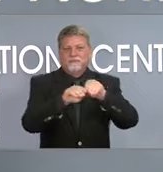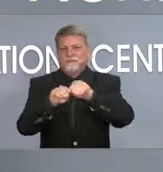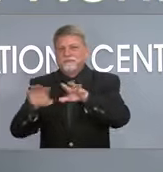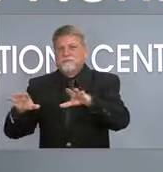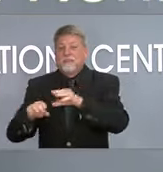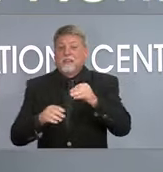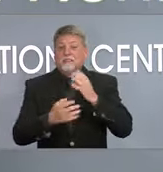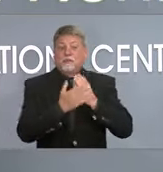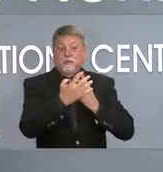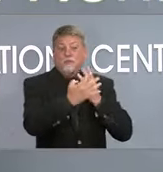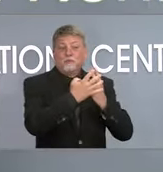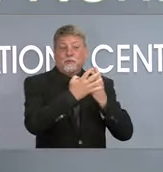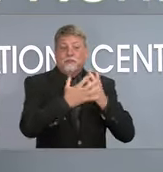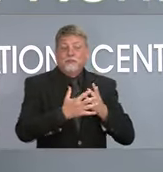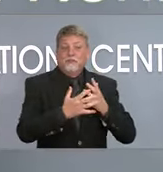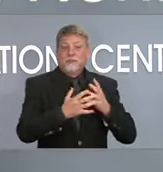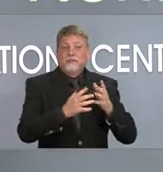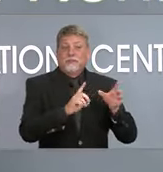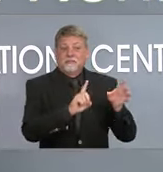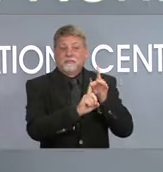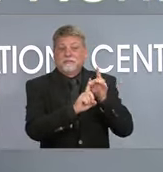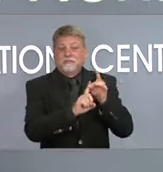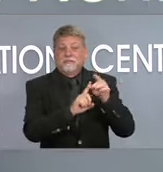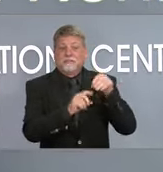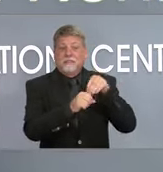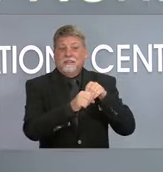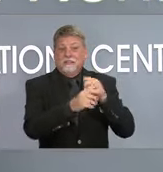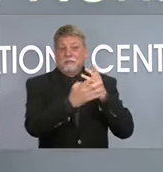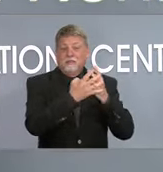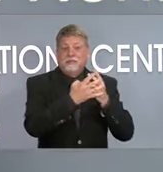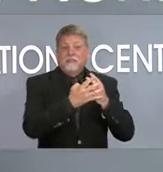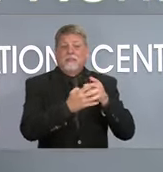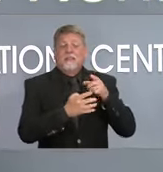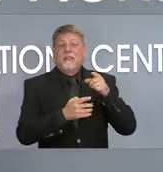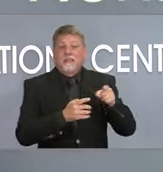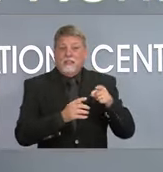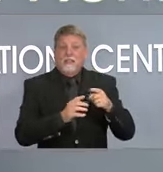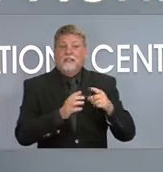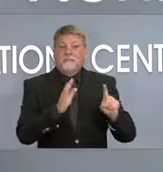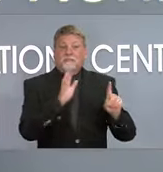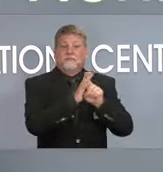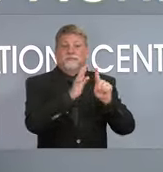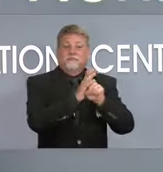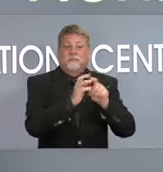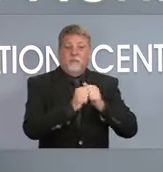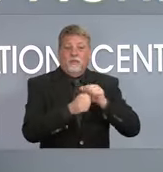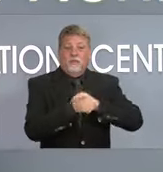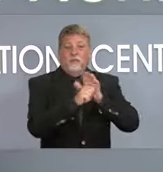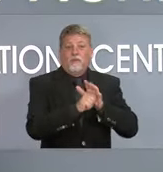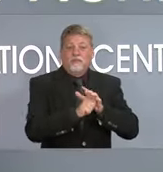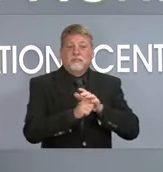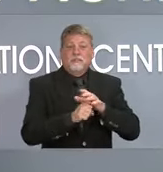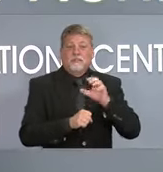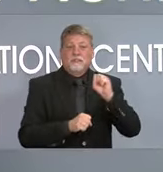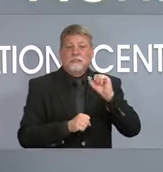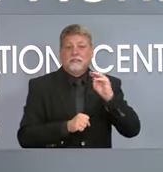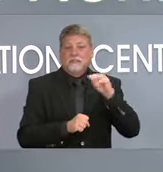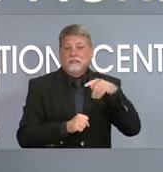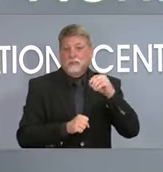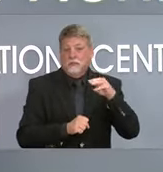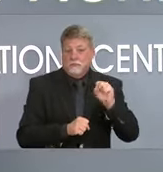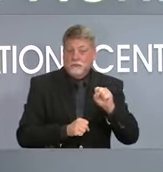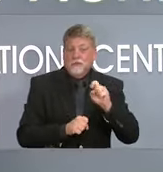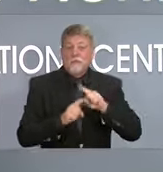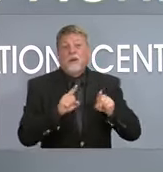been exposed to COVID at the state's prisons are tested when they're symptomatic. But we know that there are breakthrough infections